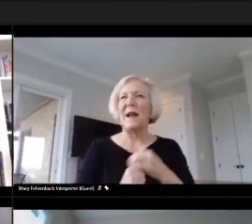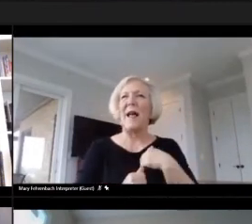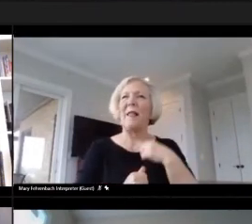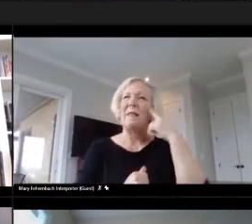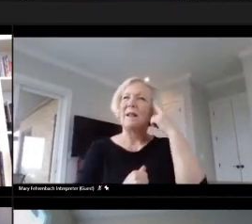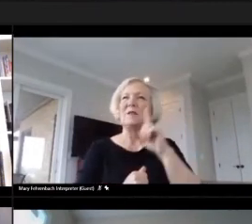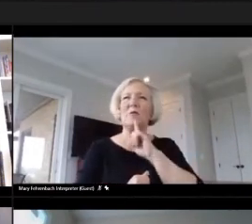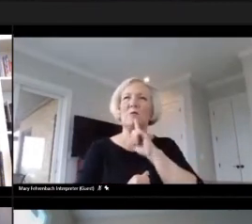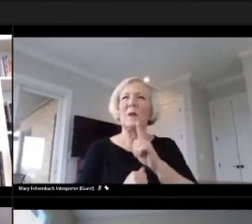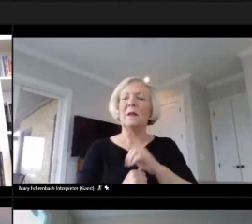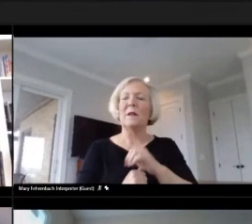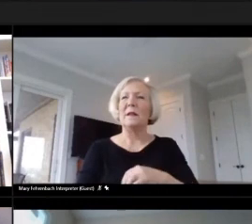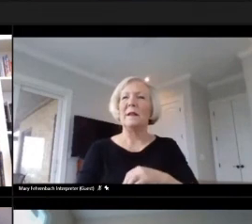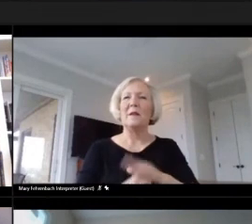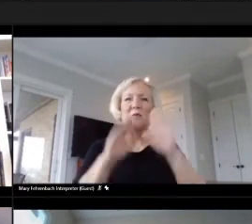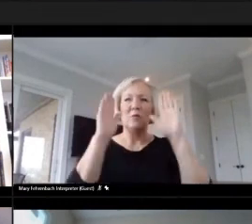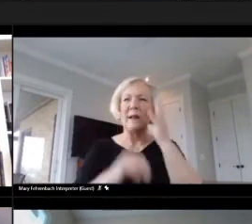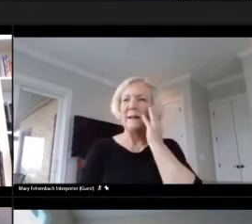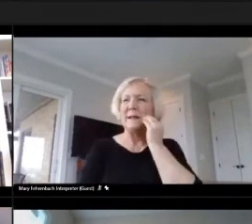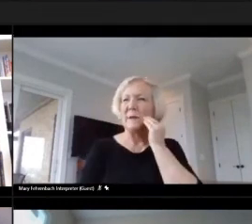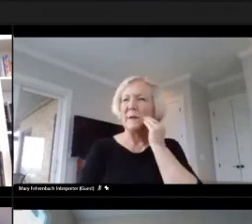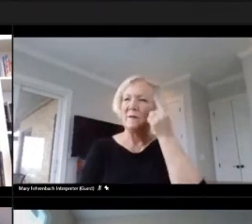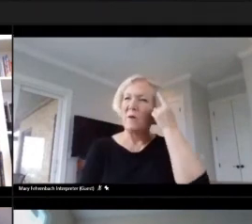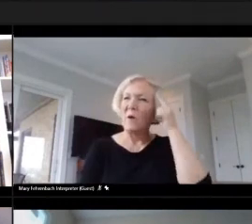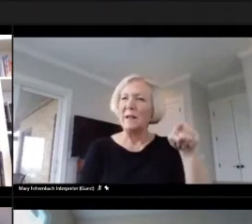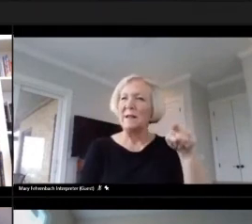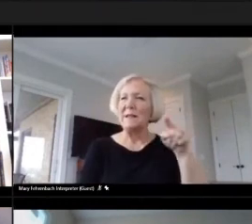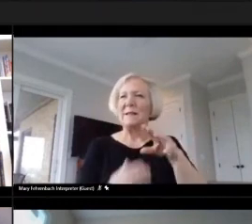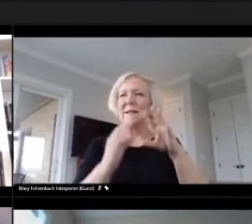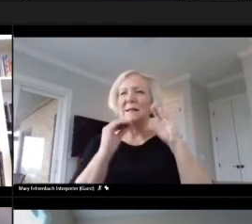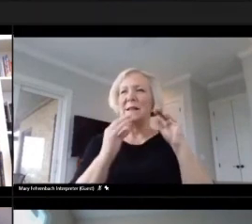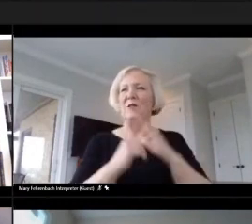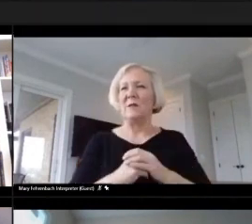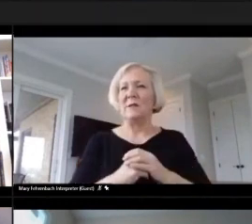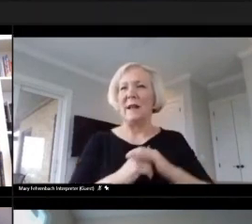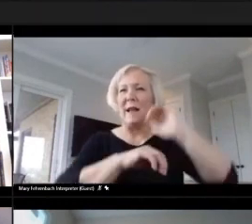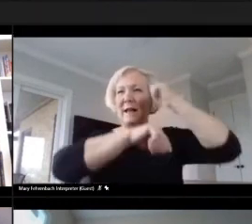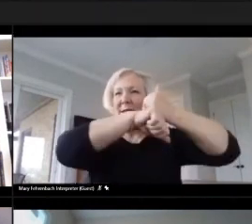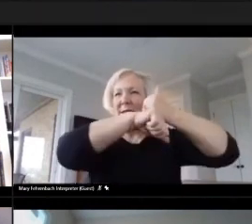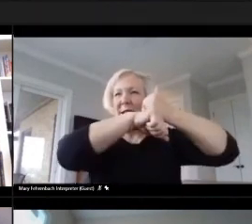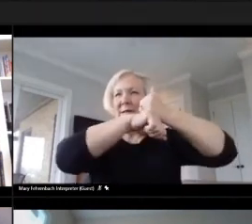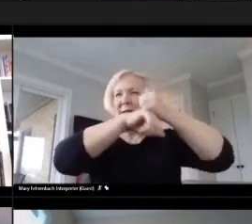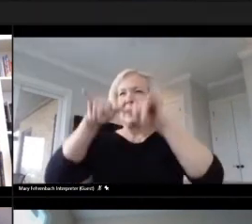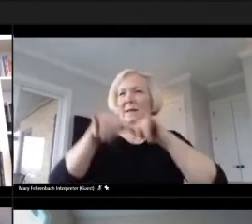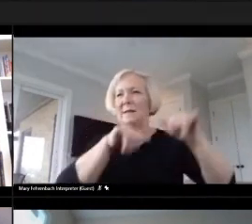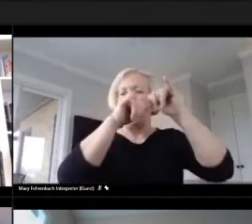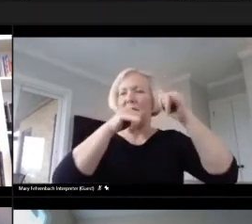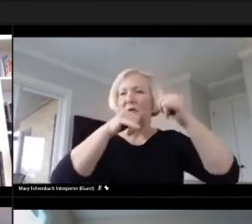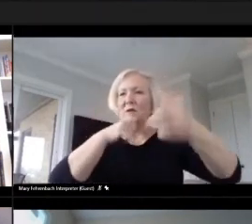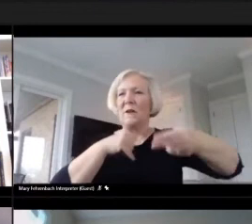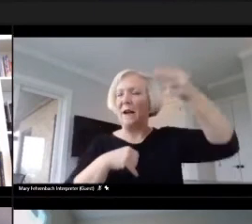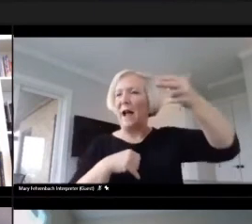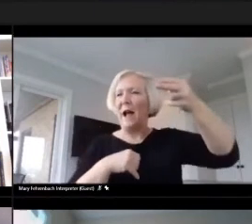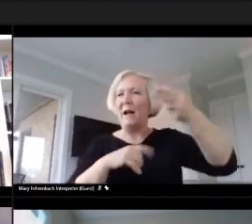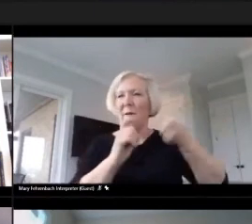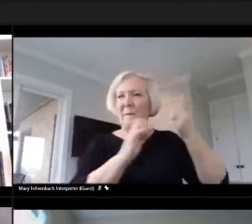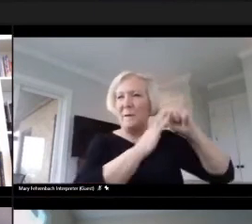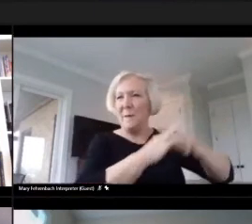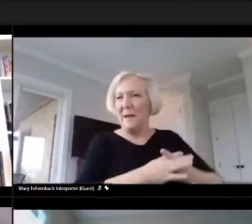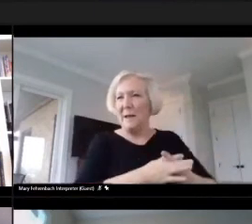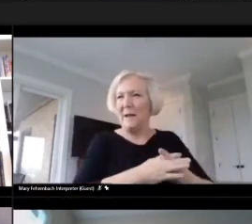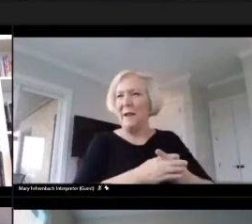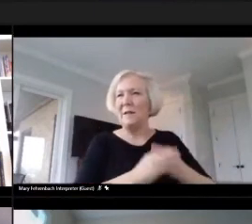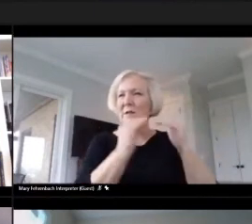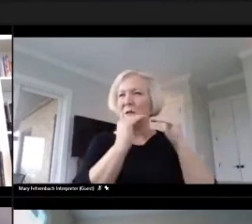great experience for these teachers. And it sets the bar high for them from the very beginning as to the level of